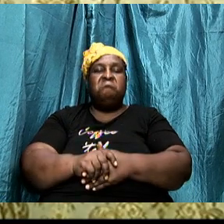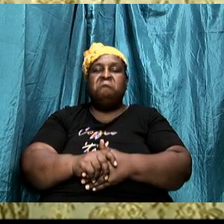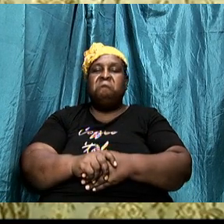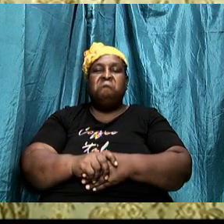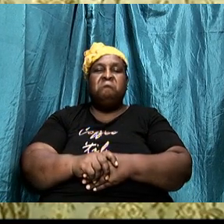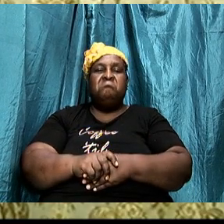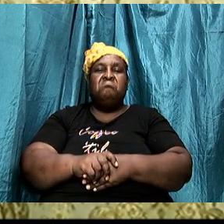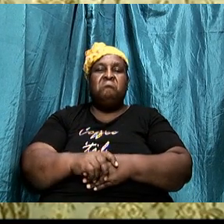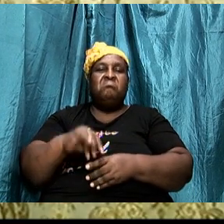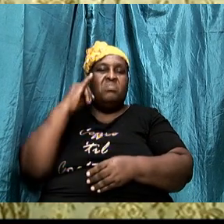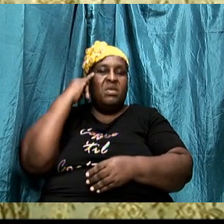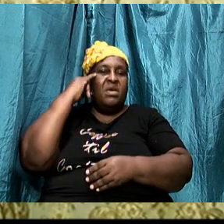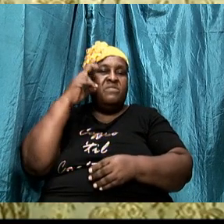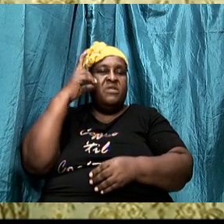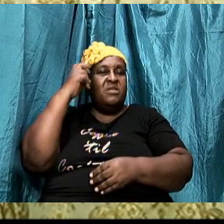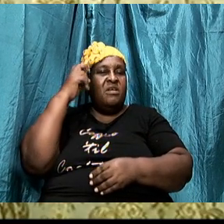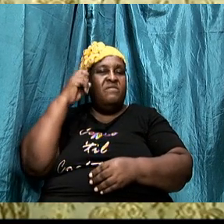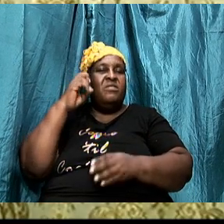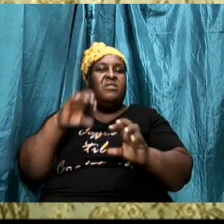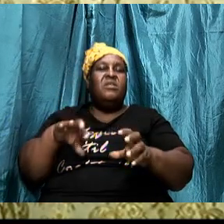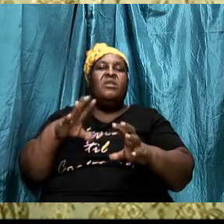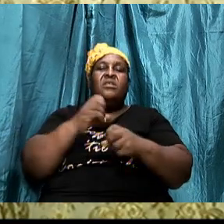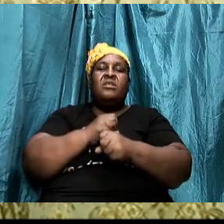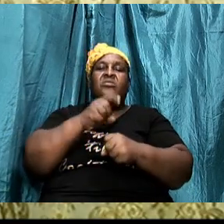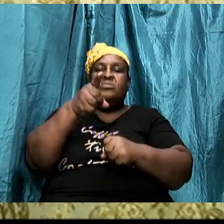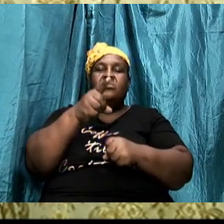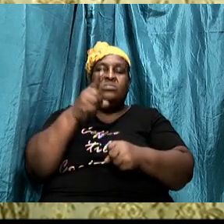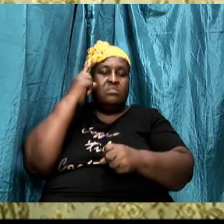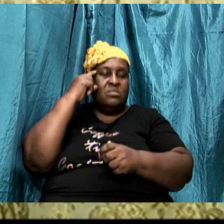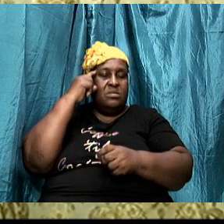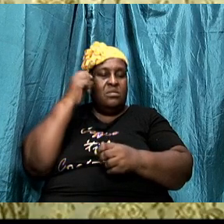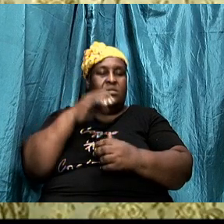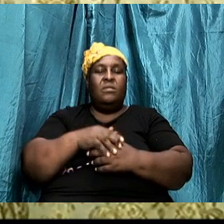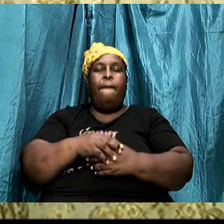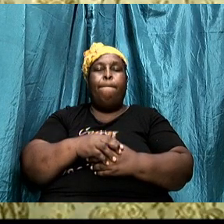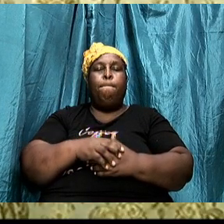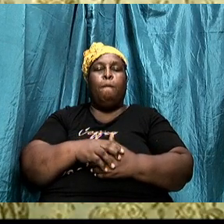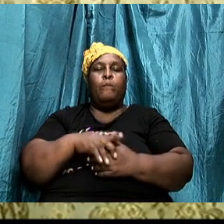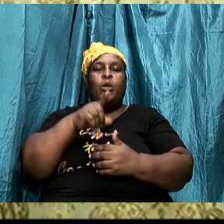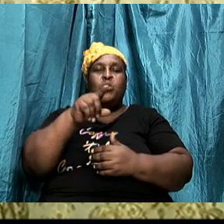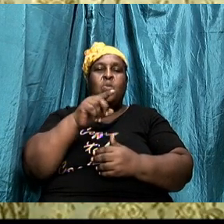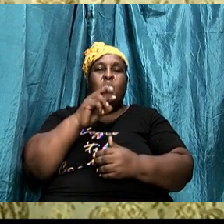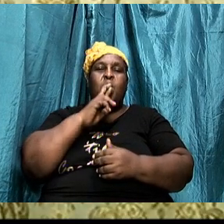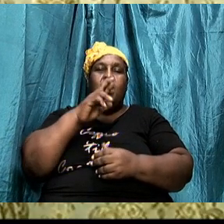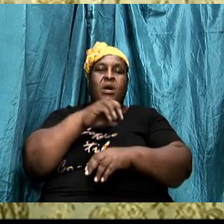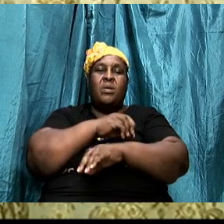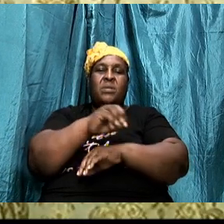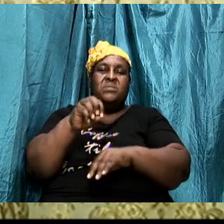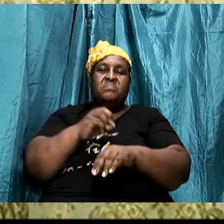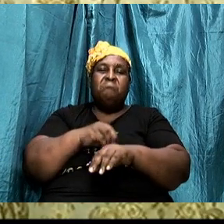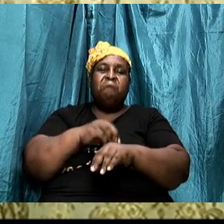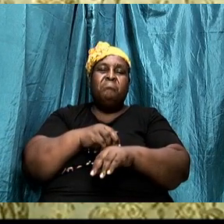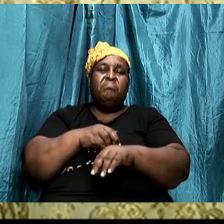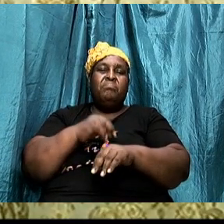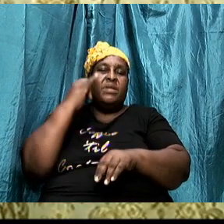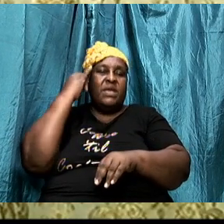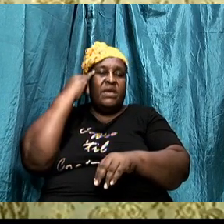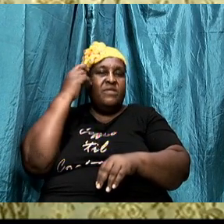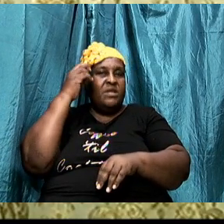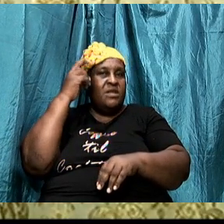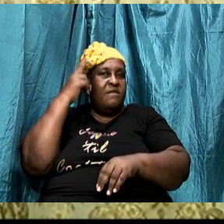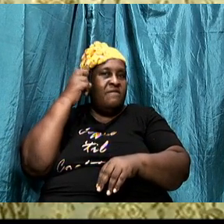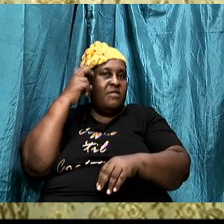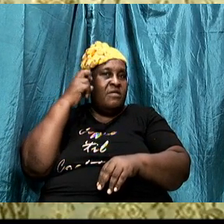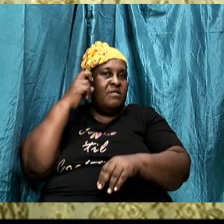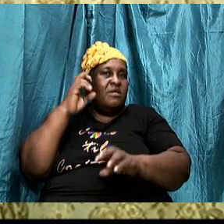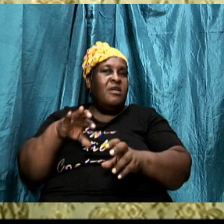and if the adversary can get you to think that you are ordinary if the adversary can get you